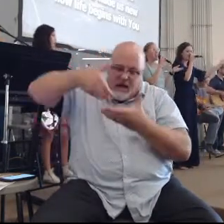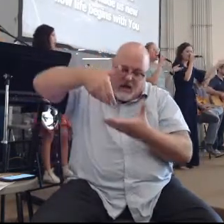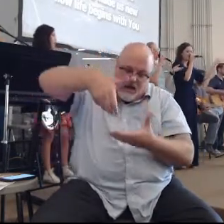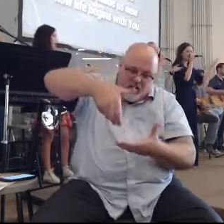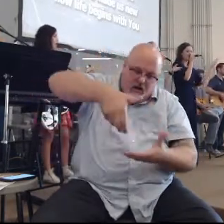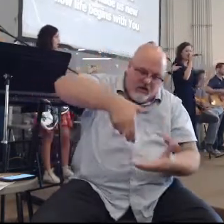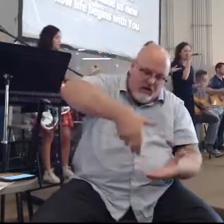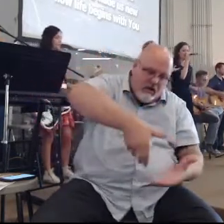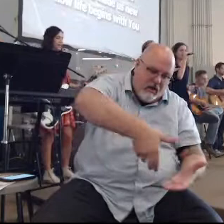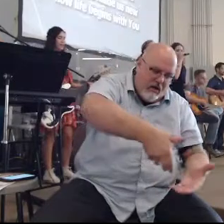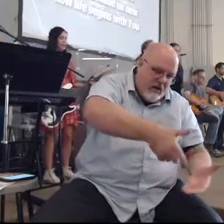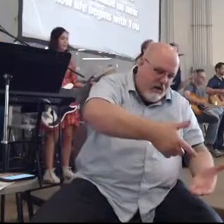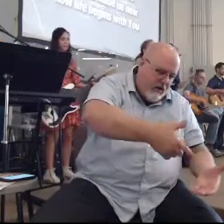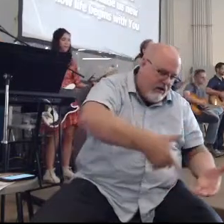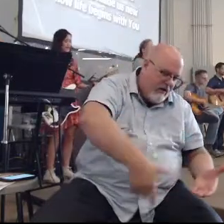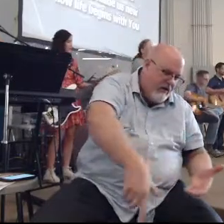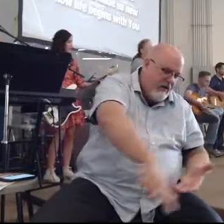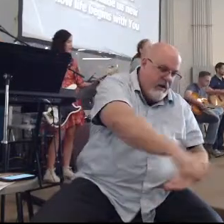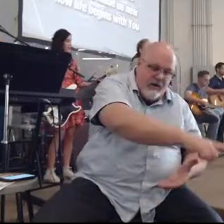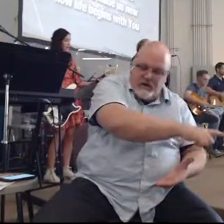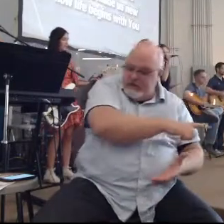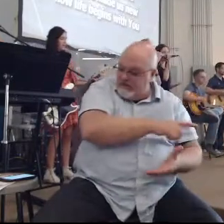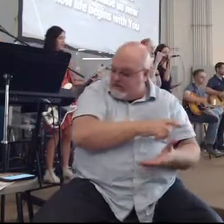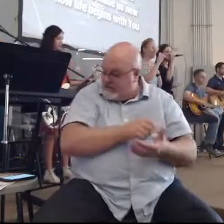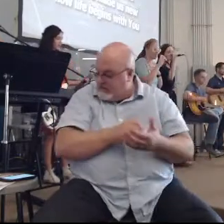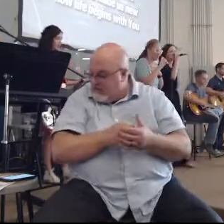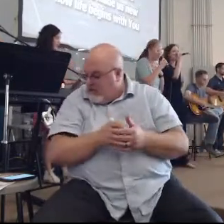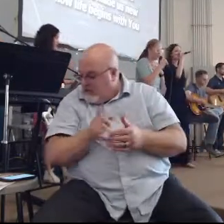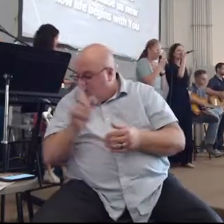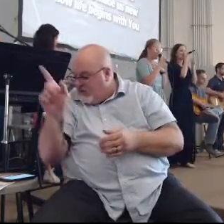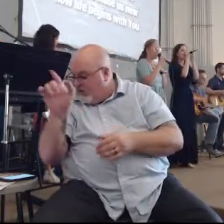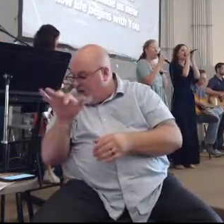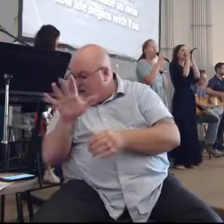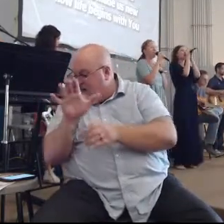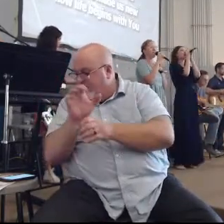daddy,